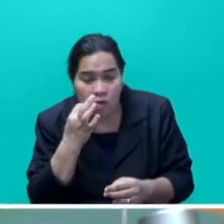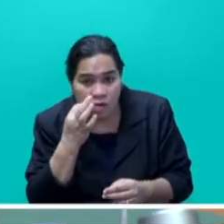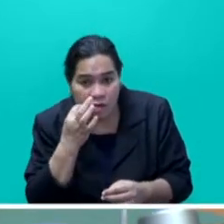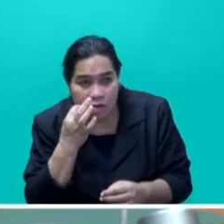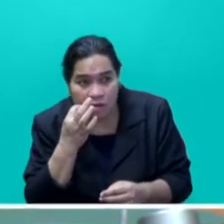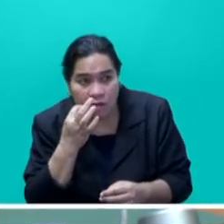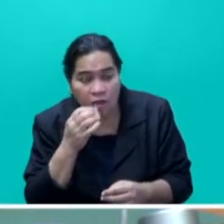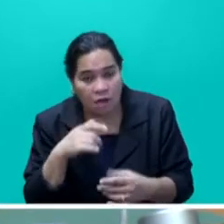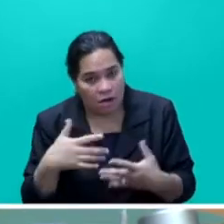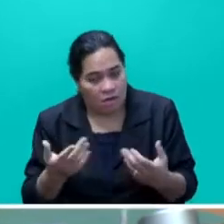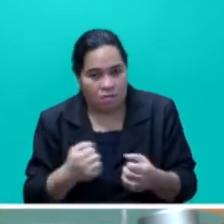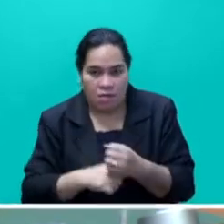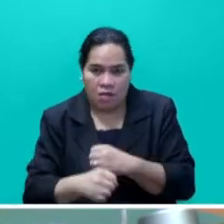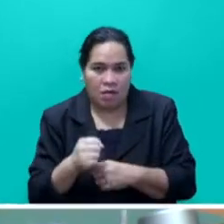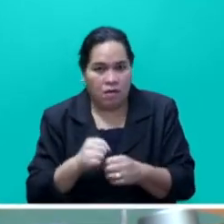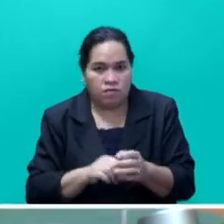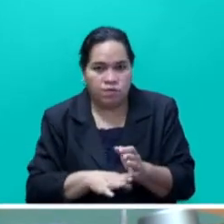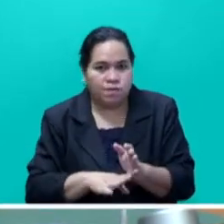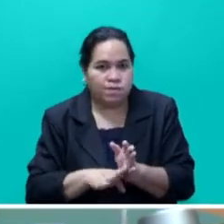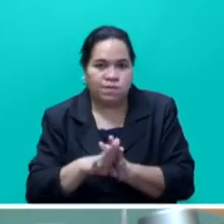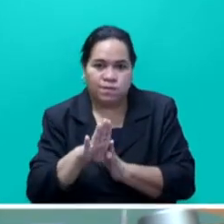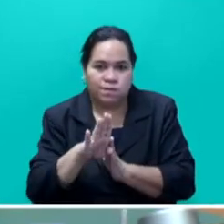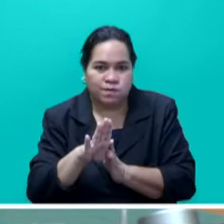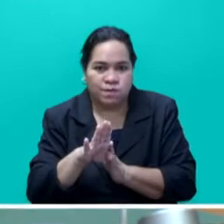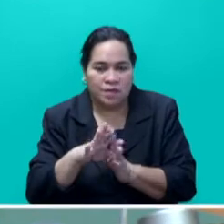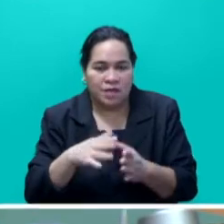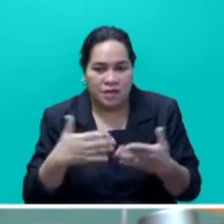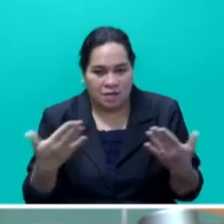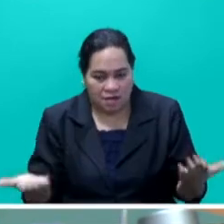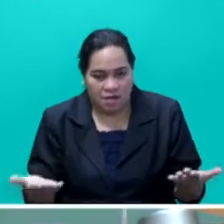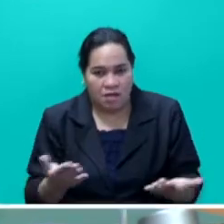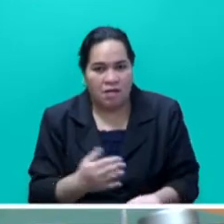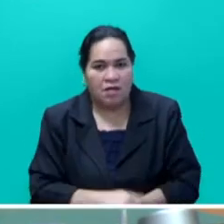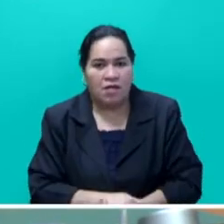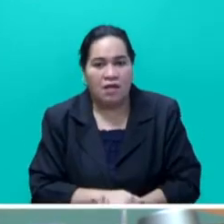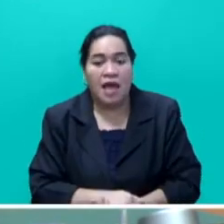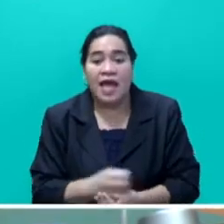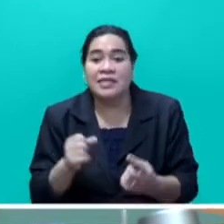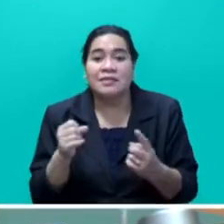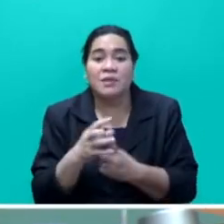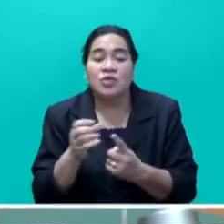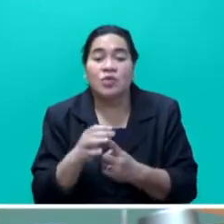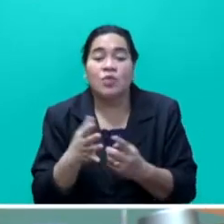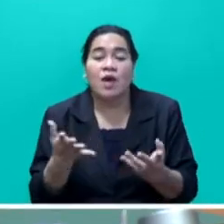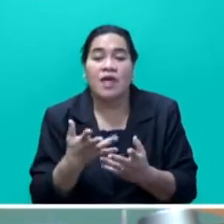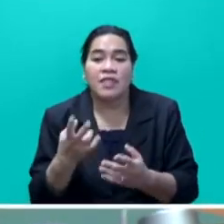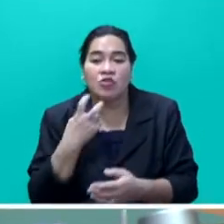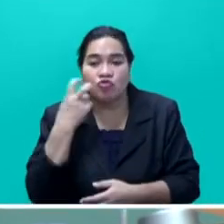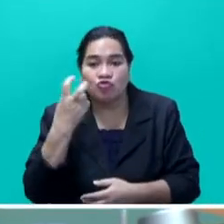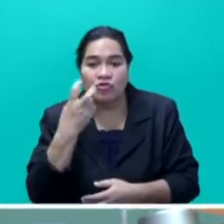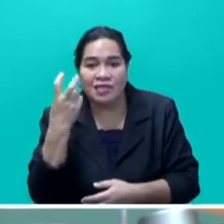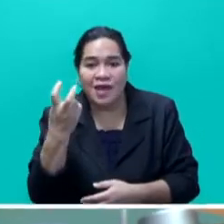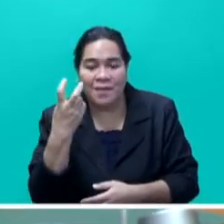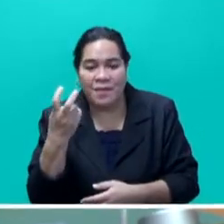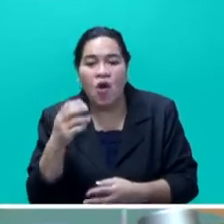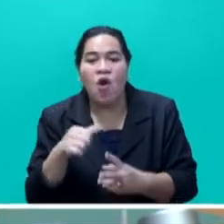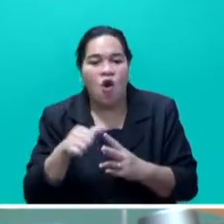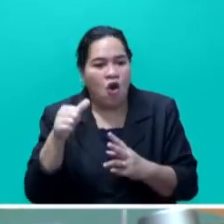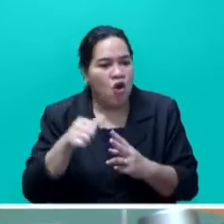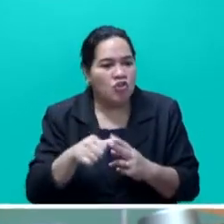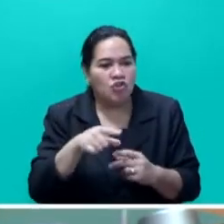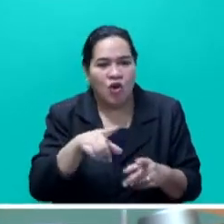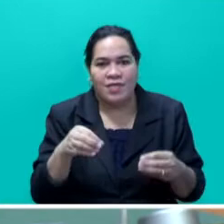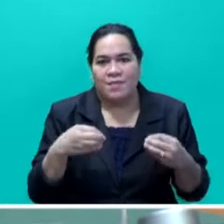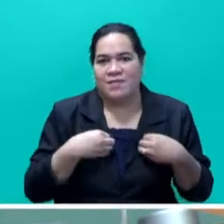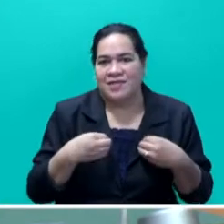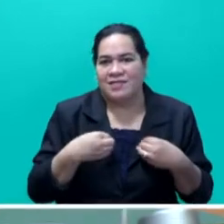now taking its place and place gradually in the tourism sector, as well as in the formal commercial and industrial